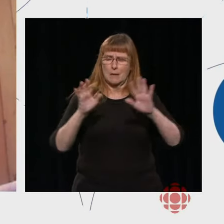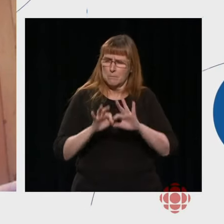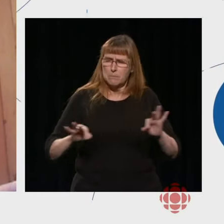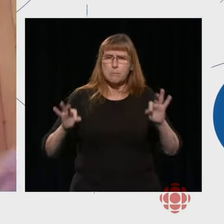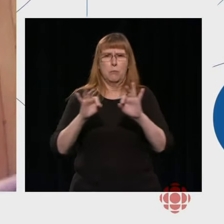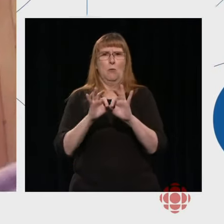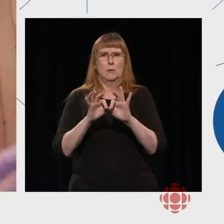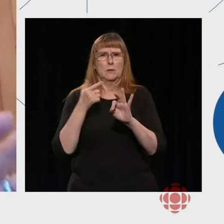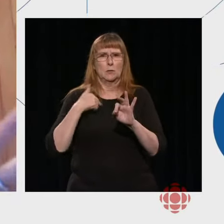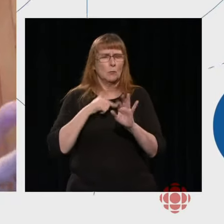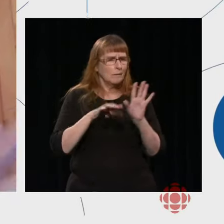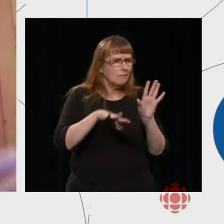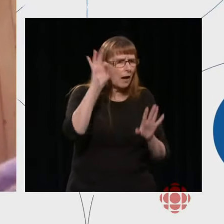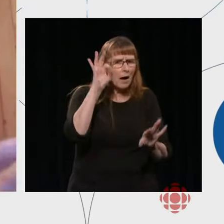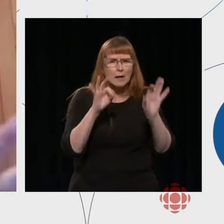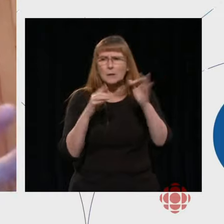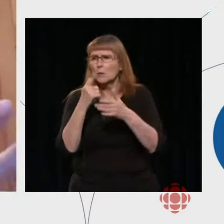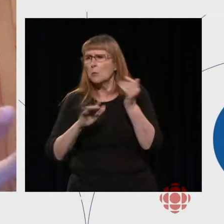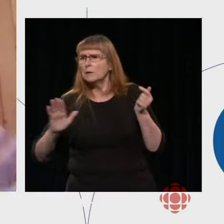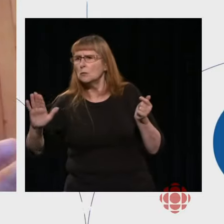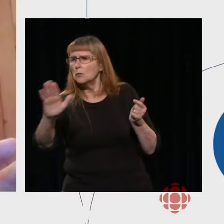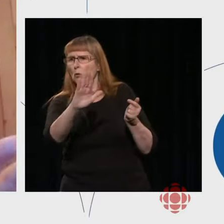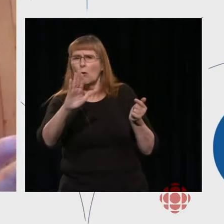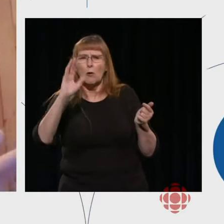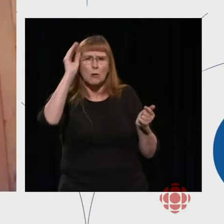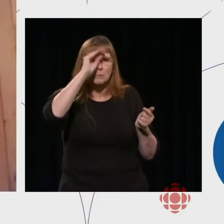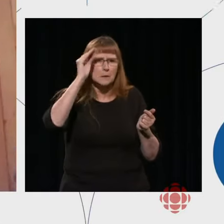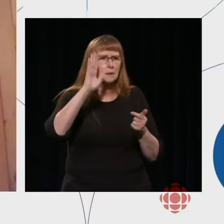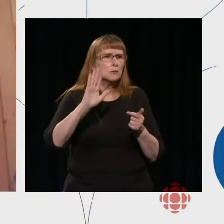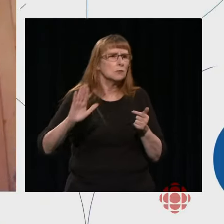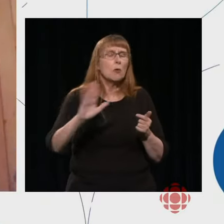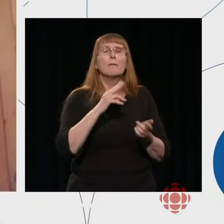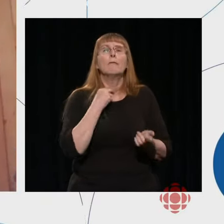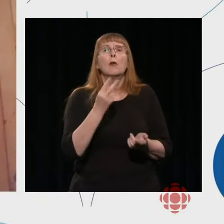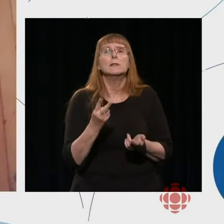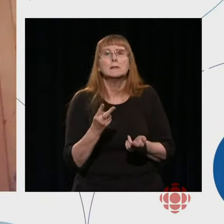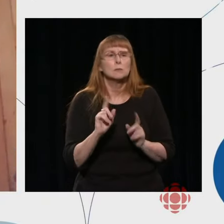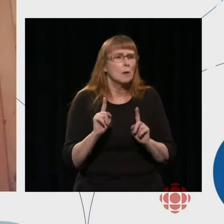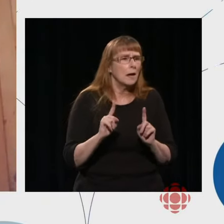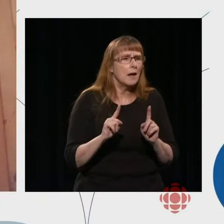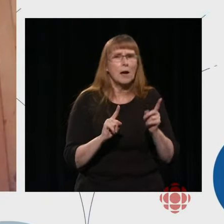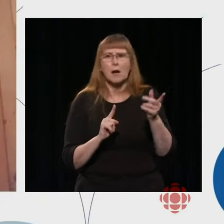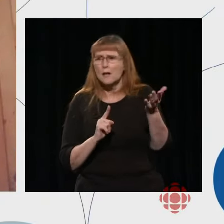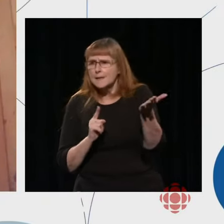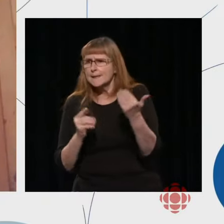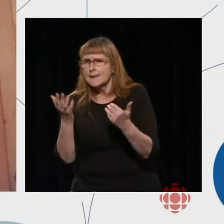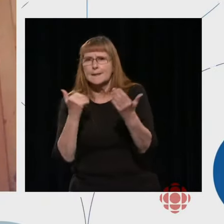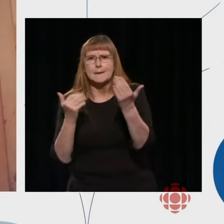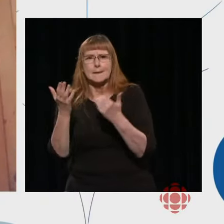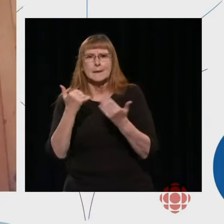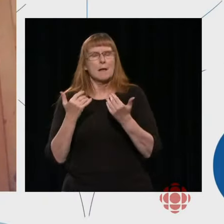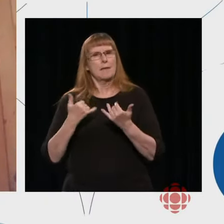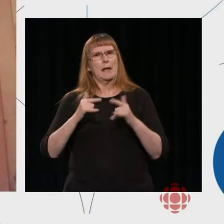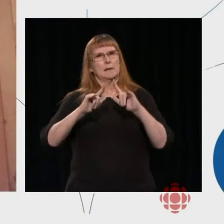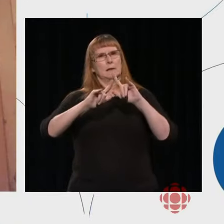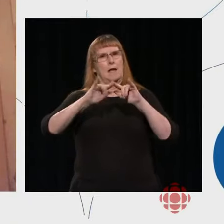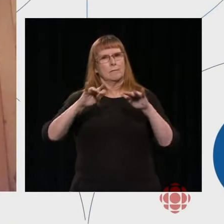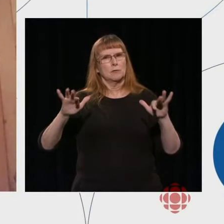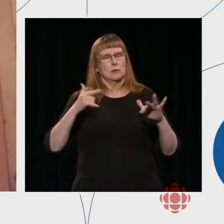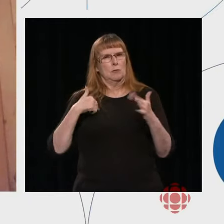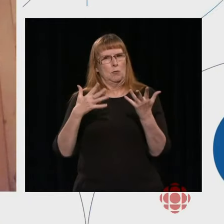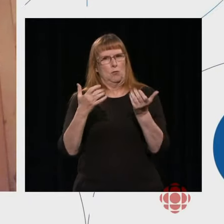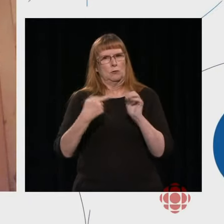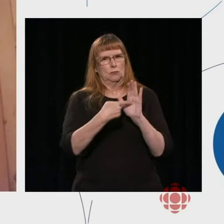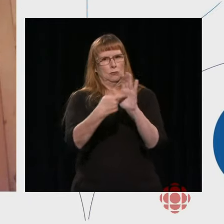out for new voices and new opinions and new ideas, and that that diversity is reflective of many, many communities